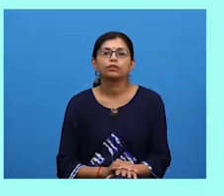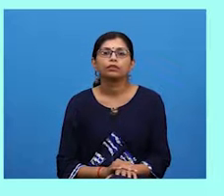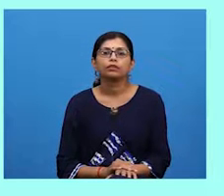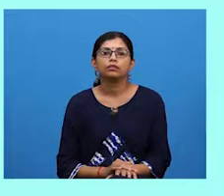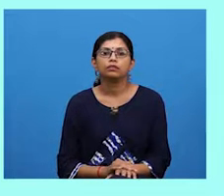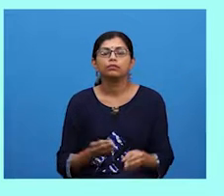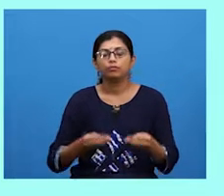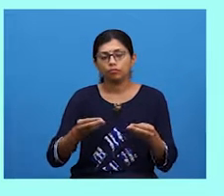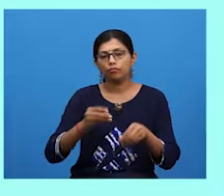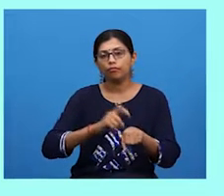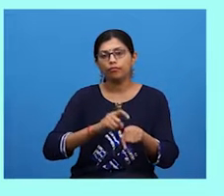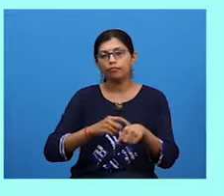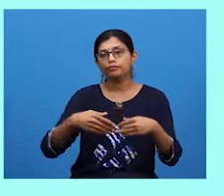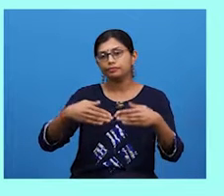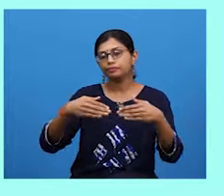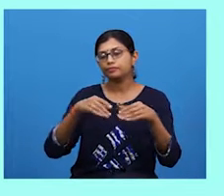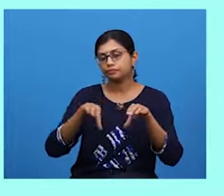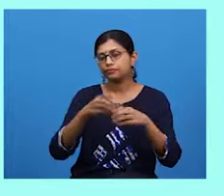you some time to do that.